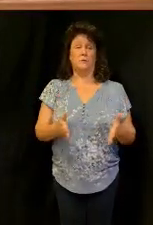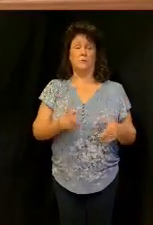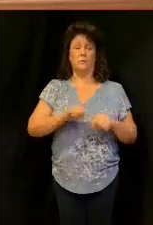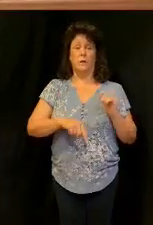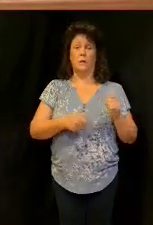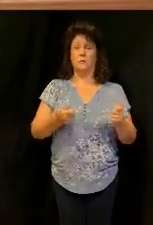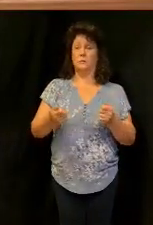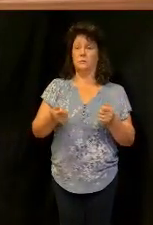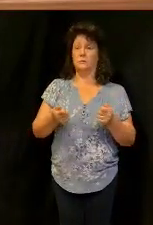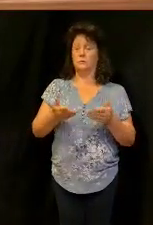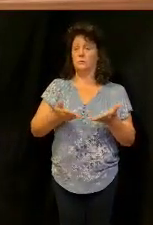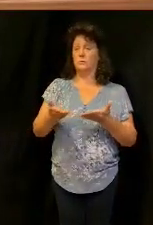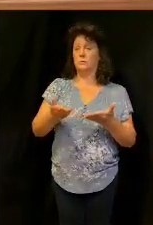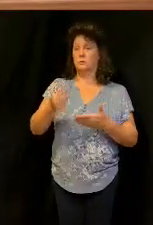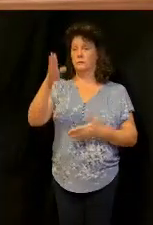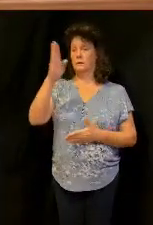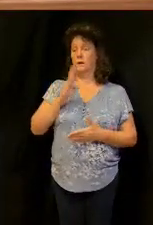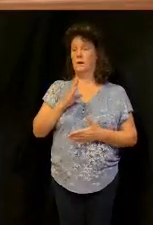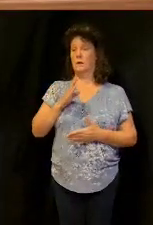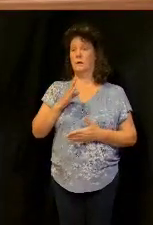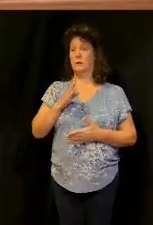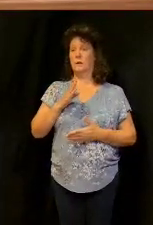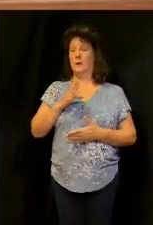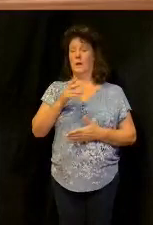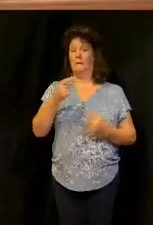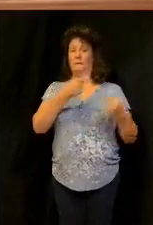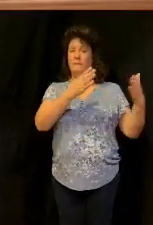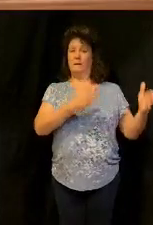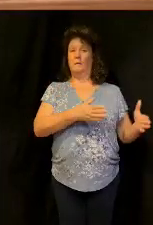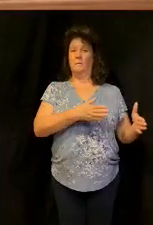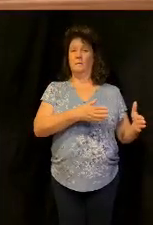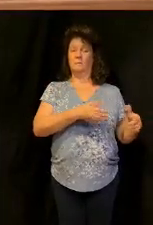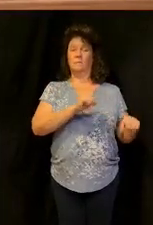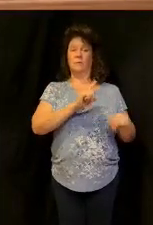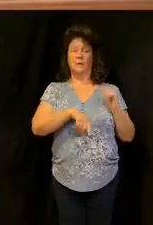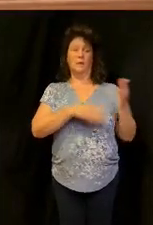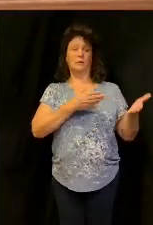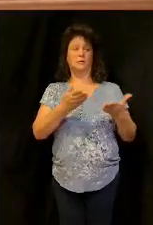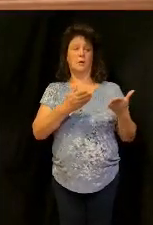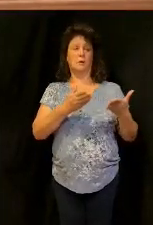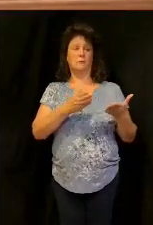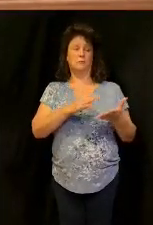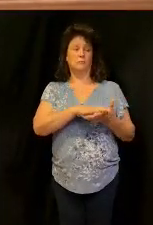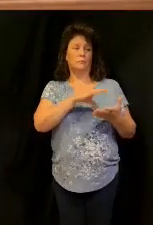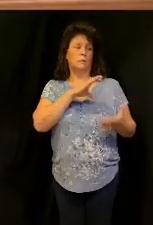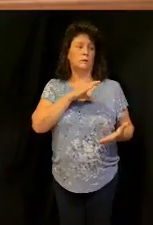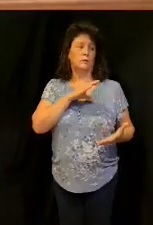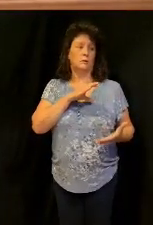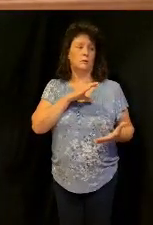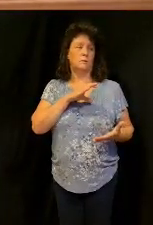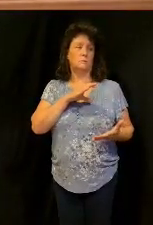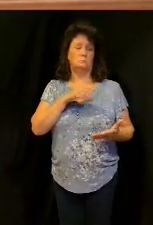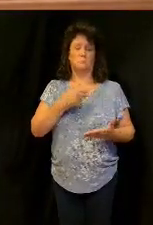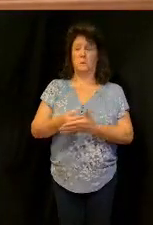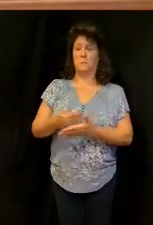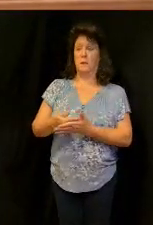and you cannot serve mammon you cannot serve riches and wealth and that spirit you serve me